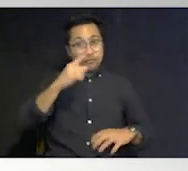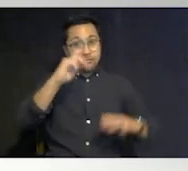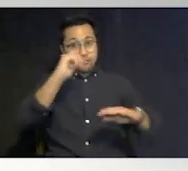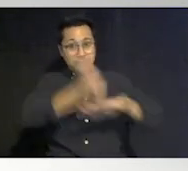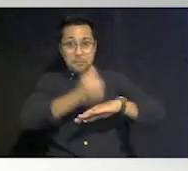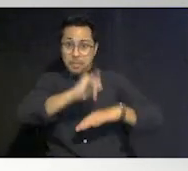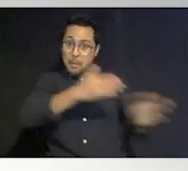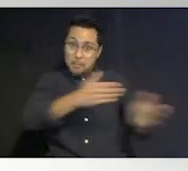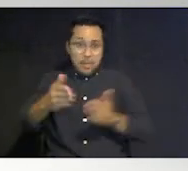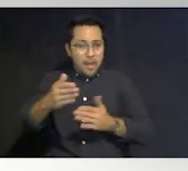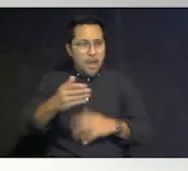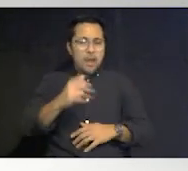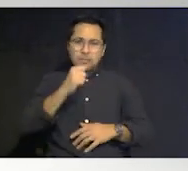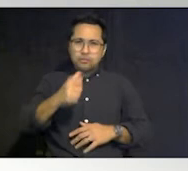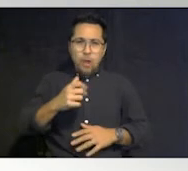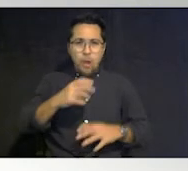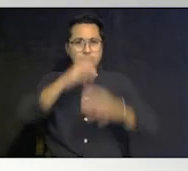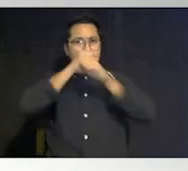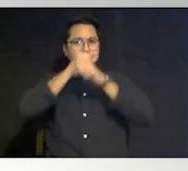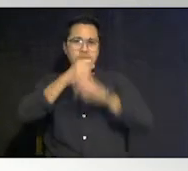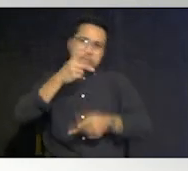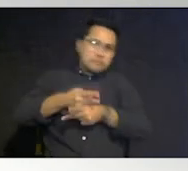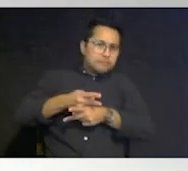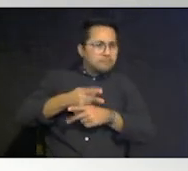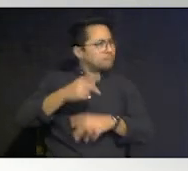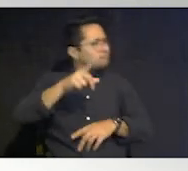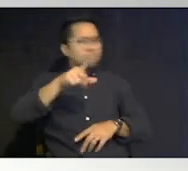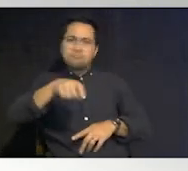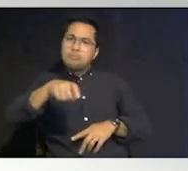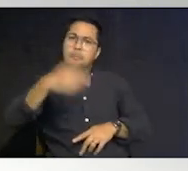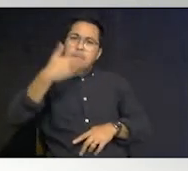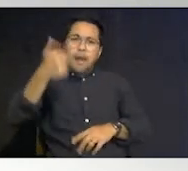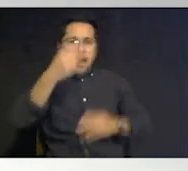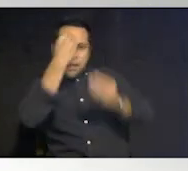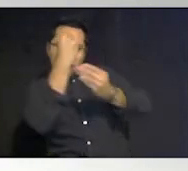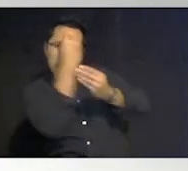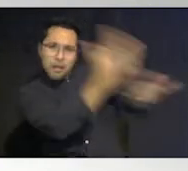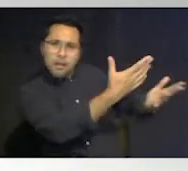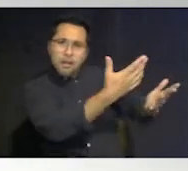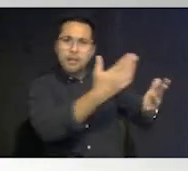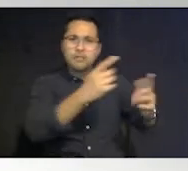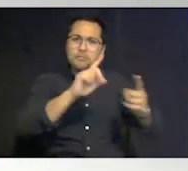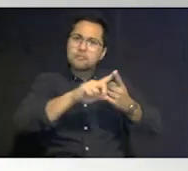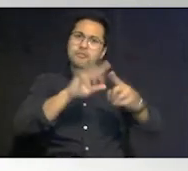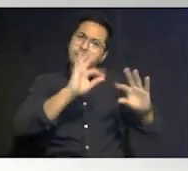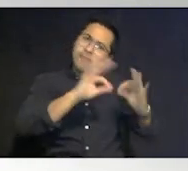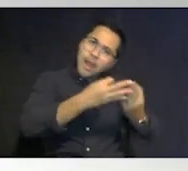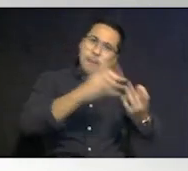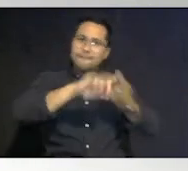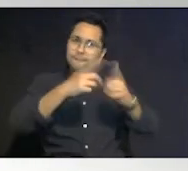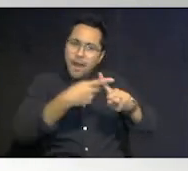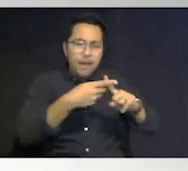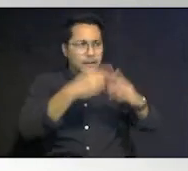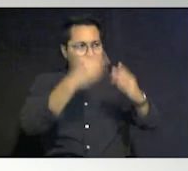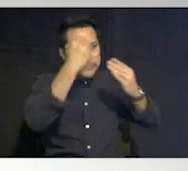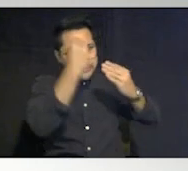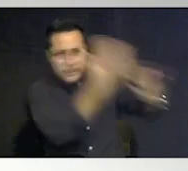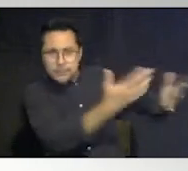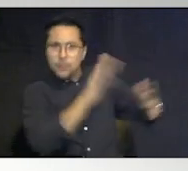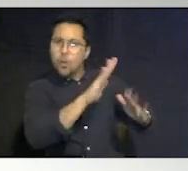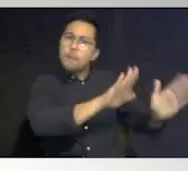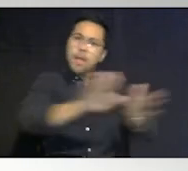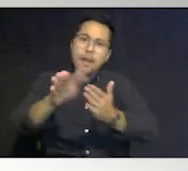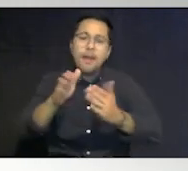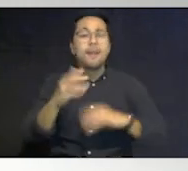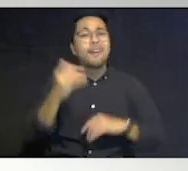only person that knows what's in there you know let the people that you care about know what what is in there if if something that's in